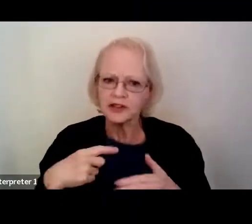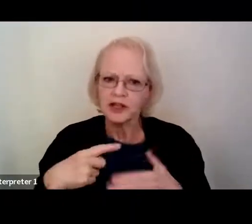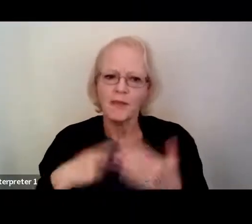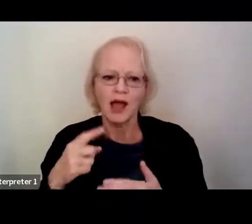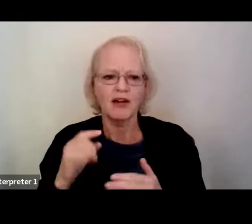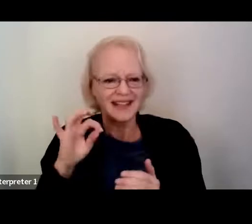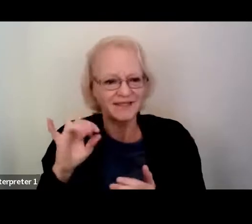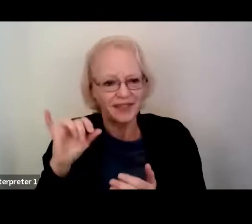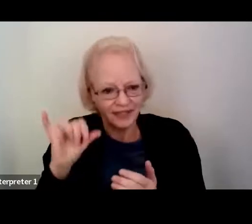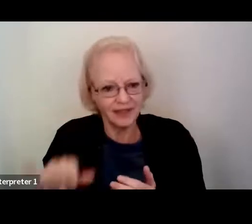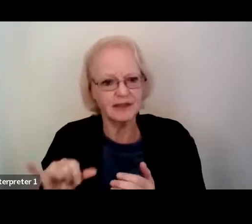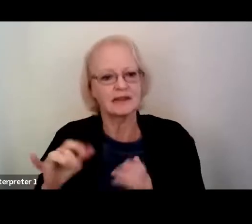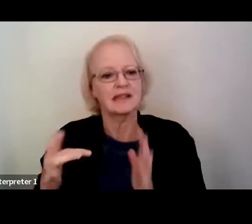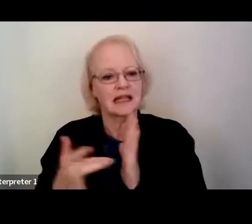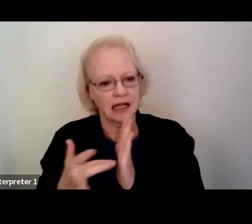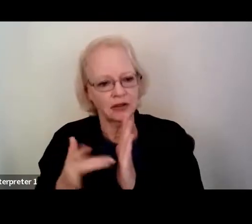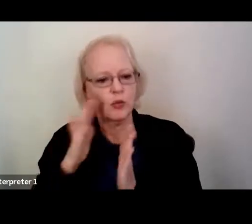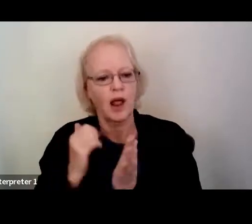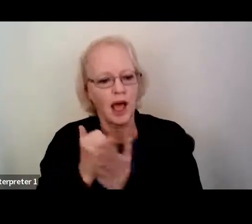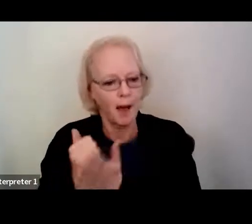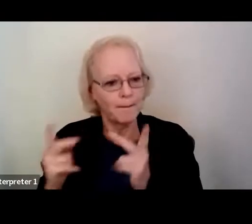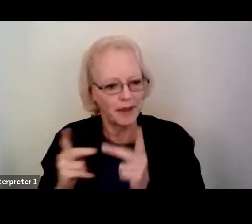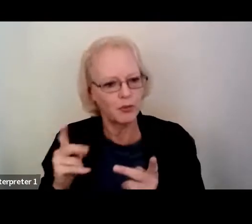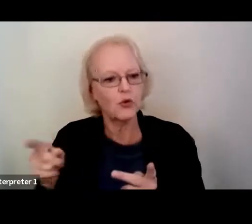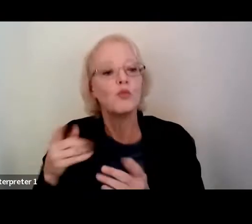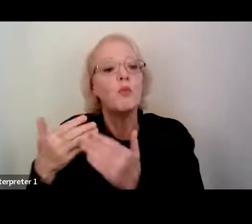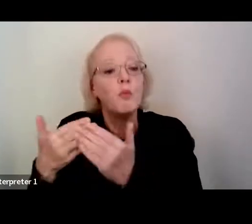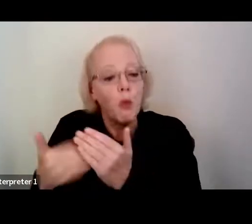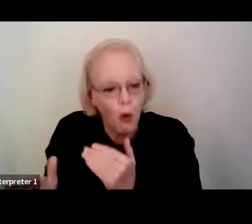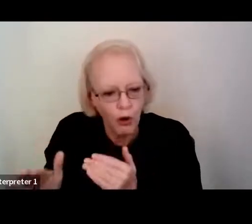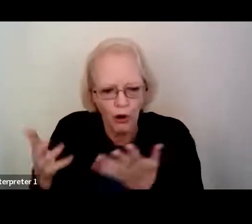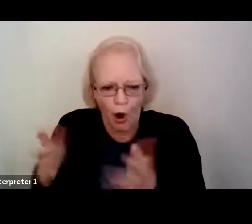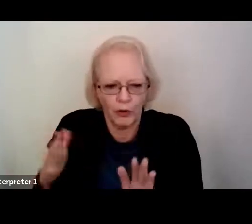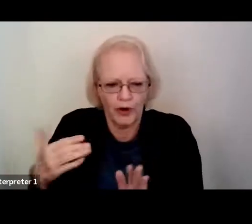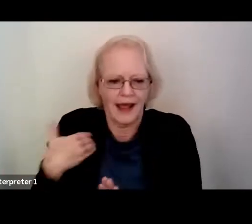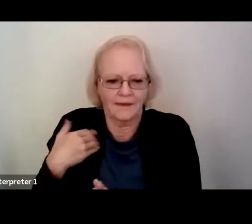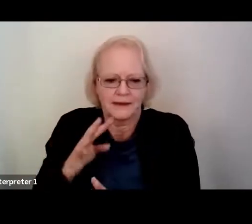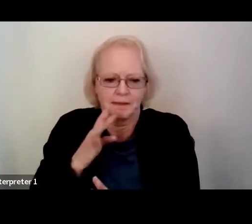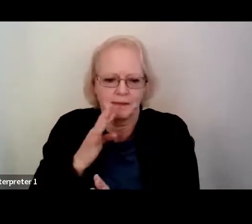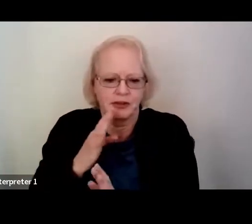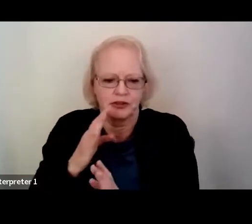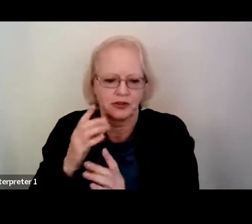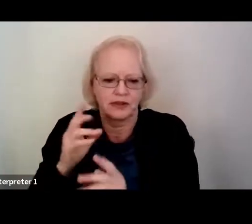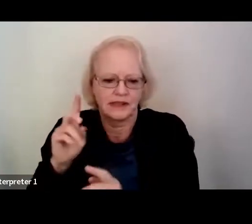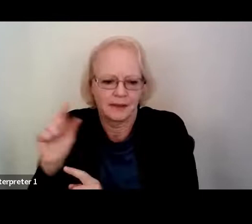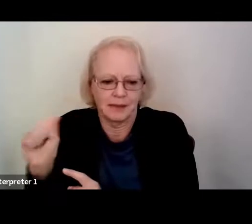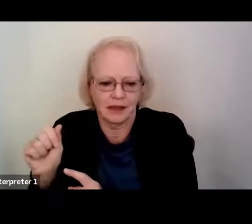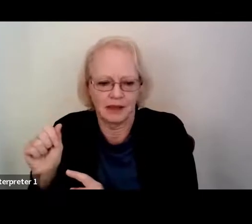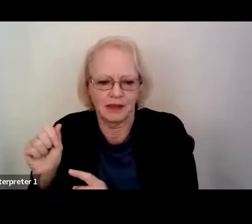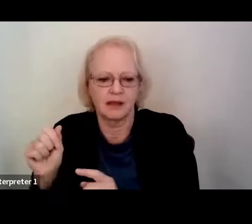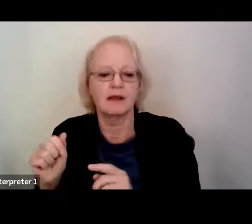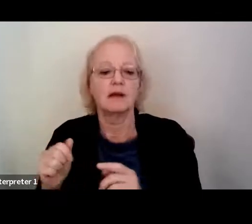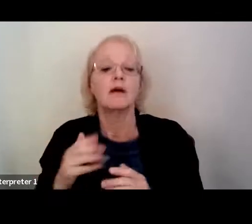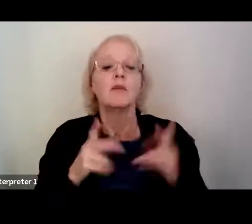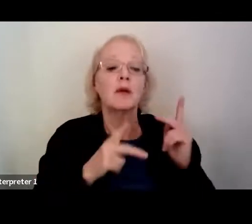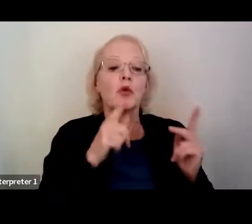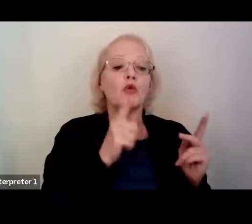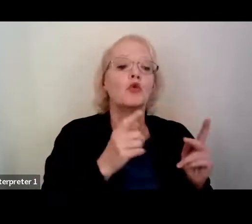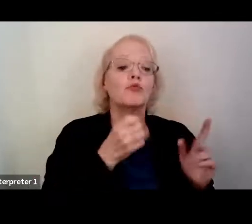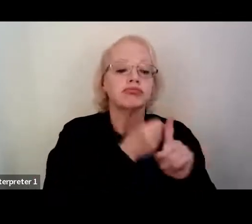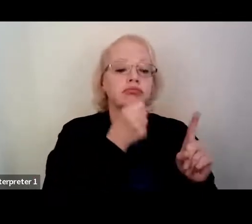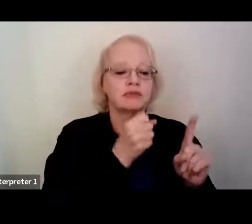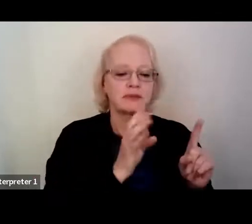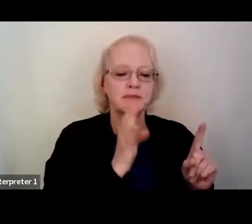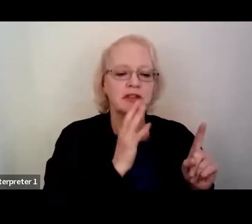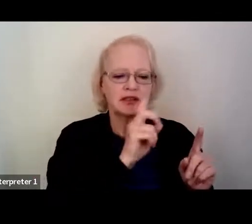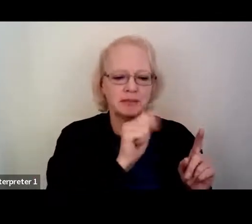benefit people who are born with a speech-related disability, as opposed to whether they acquired it, like Pancho. So